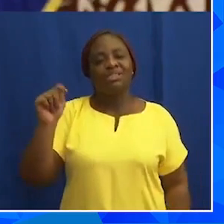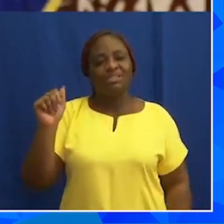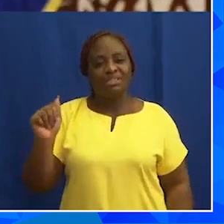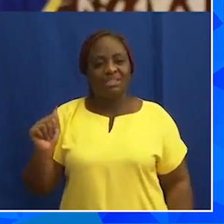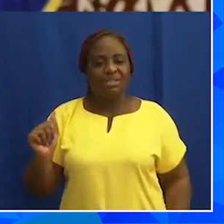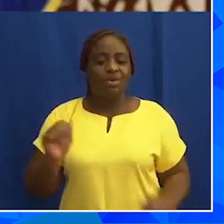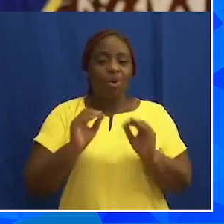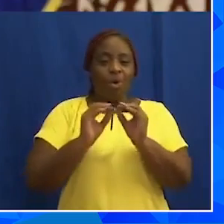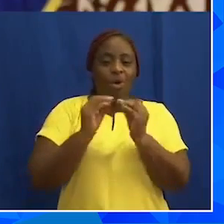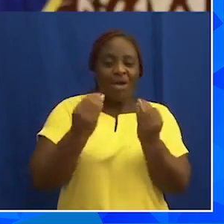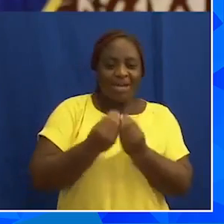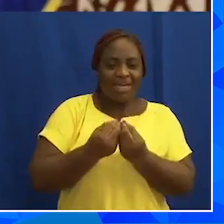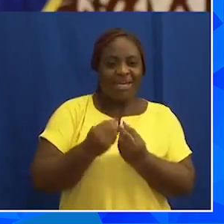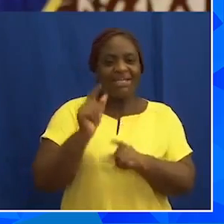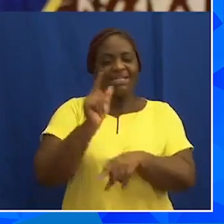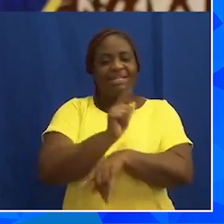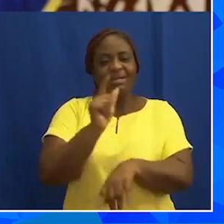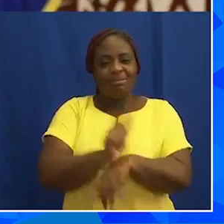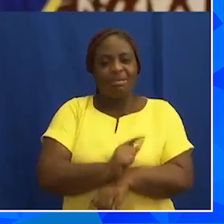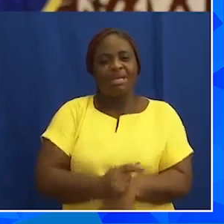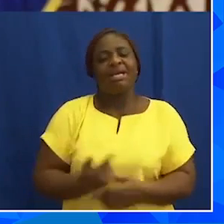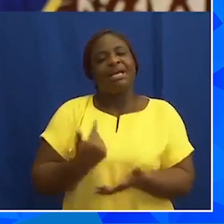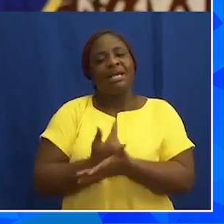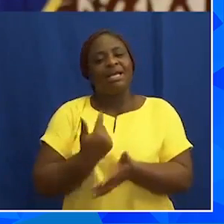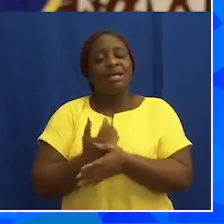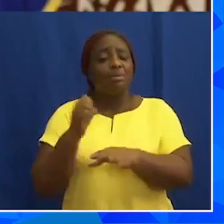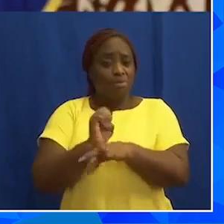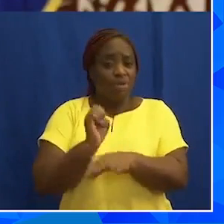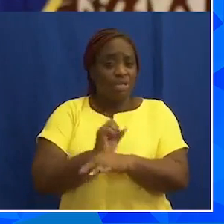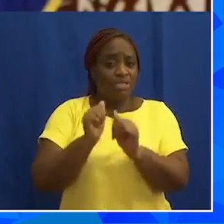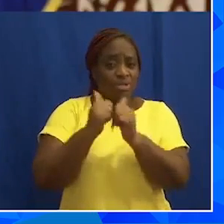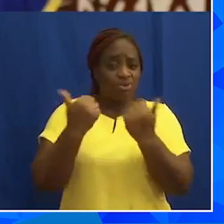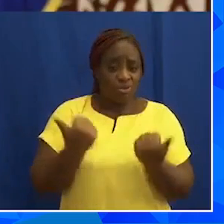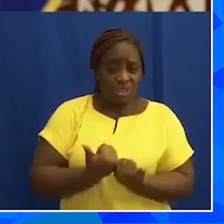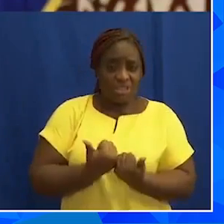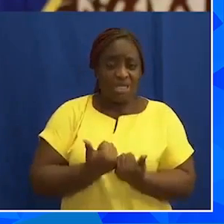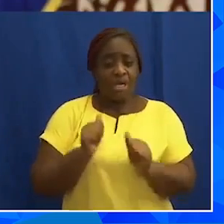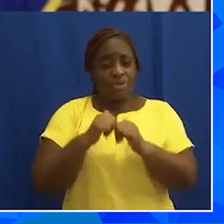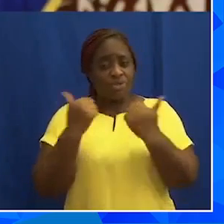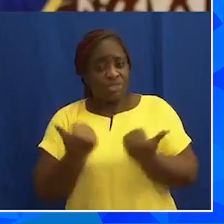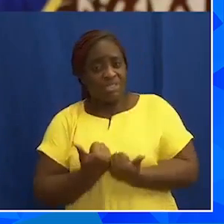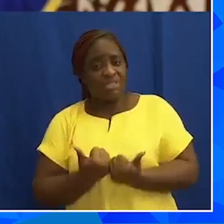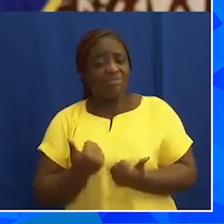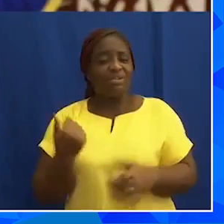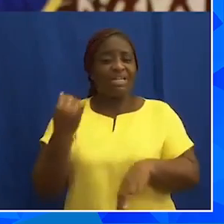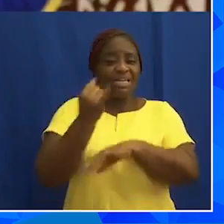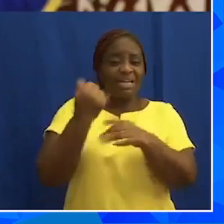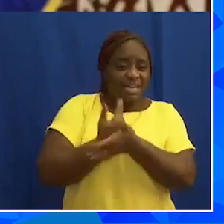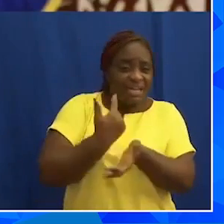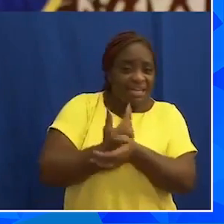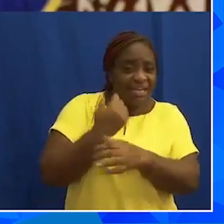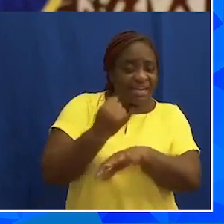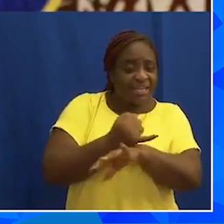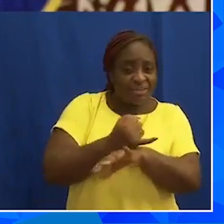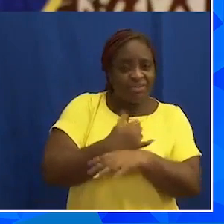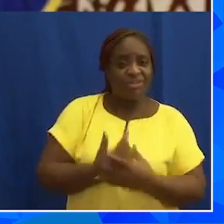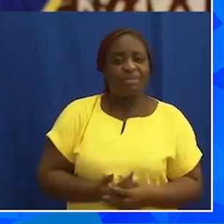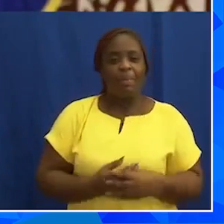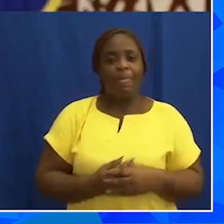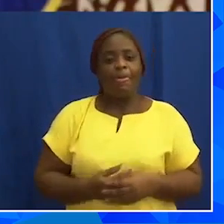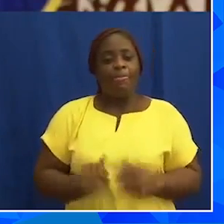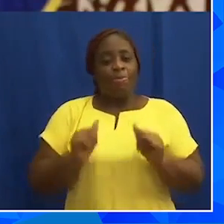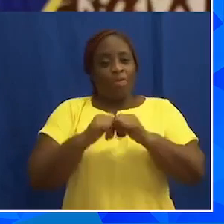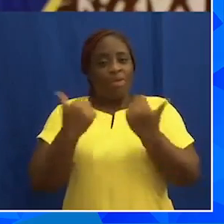Labor, the Ghana Employers Association, the Association of Ghana Industries, the Ghana